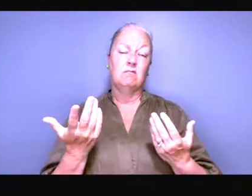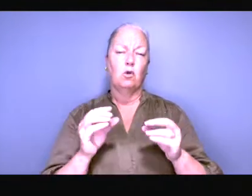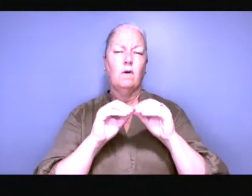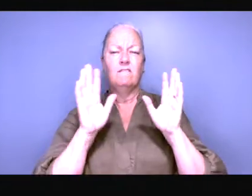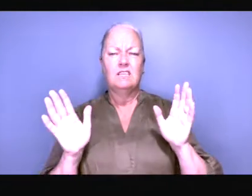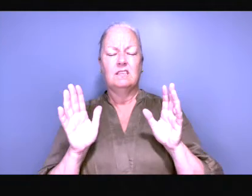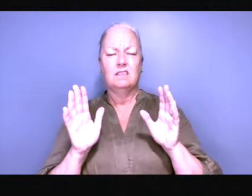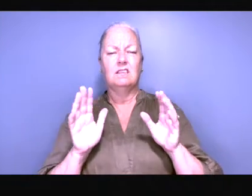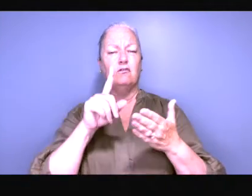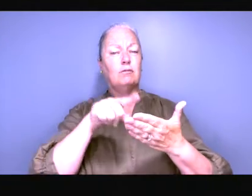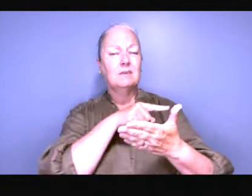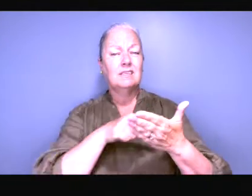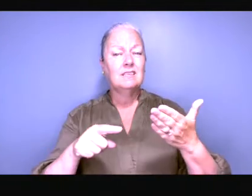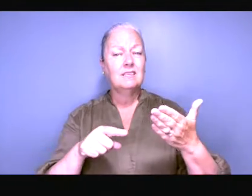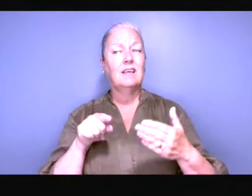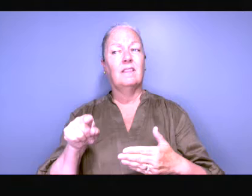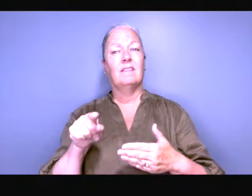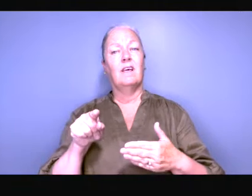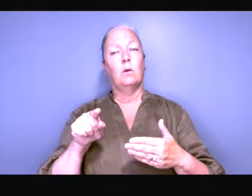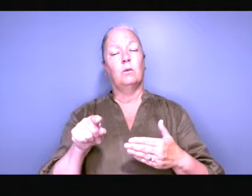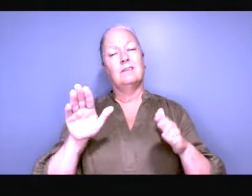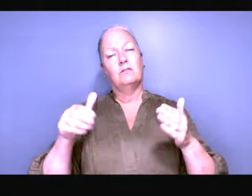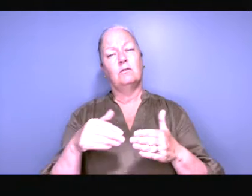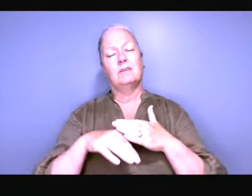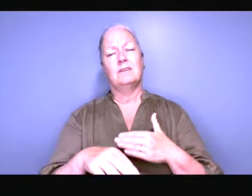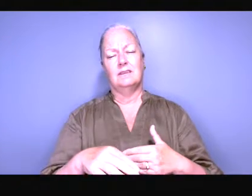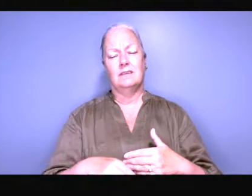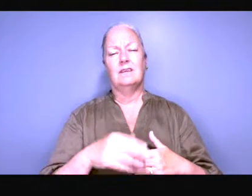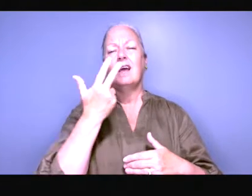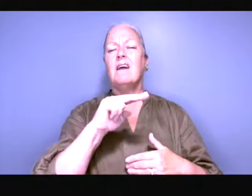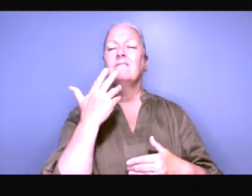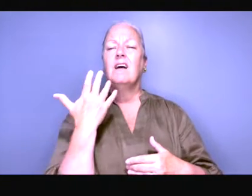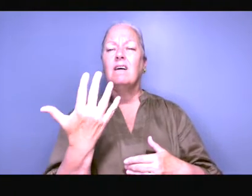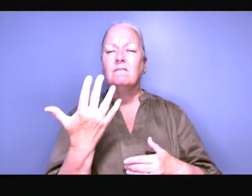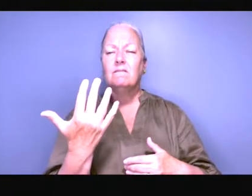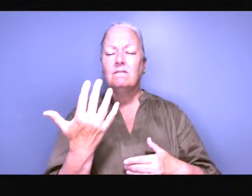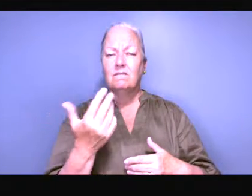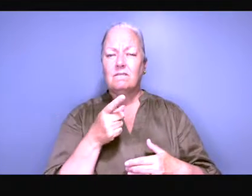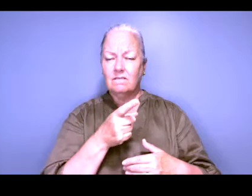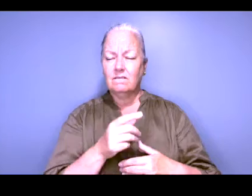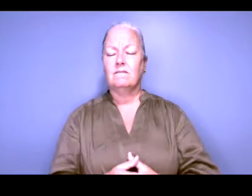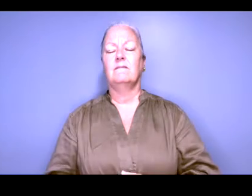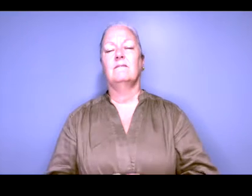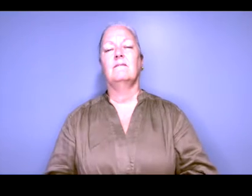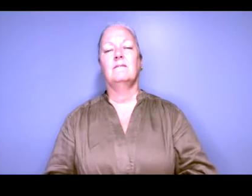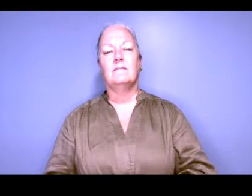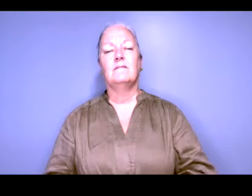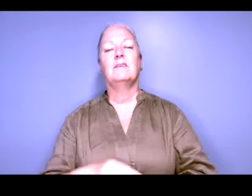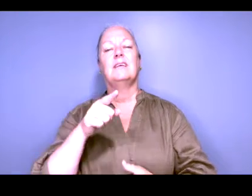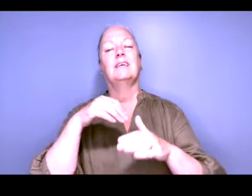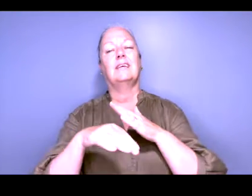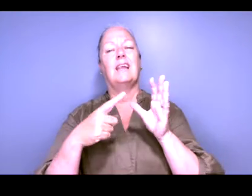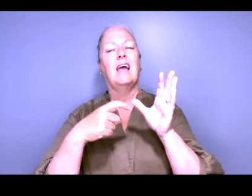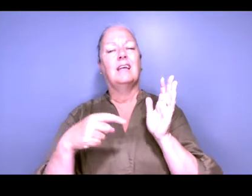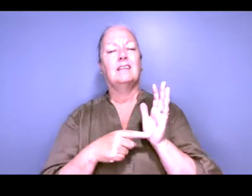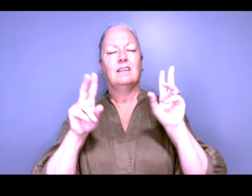evidently discriminatory it was introduced in 1885 in a very strange maneuver